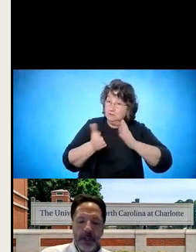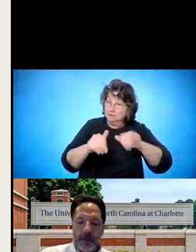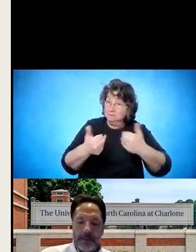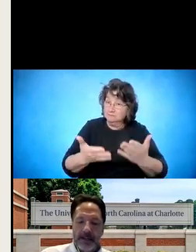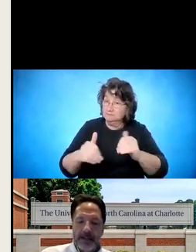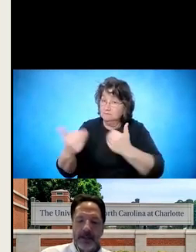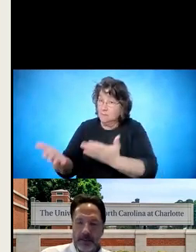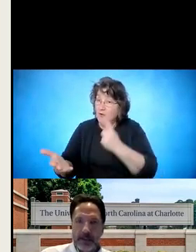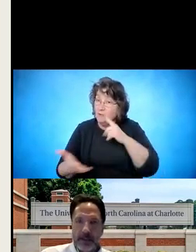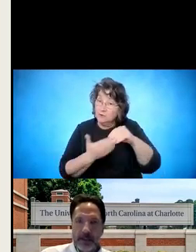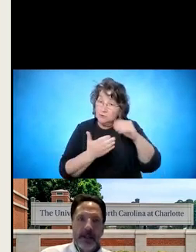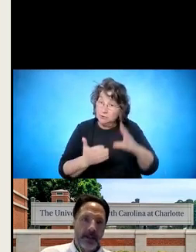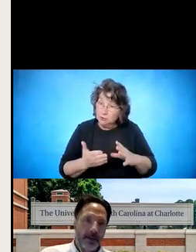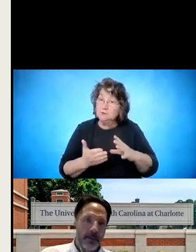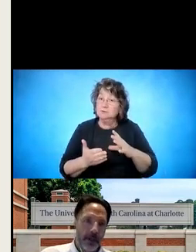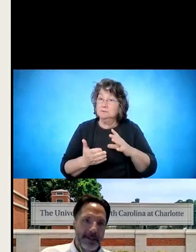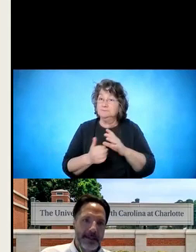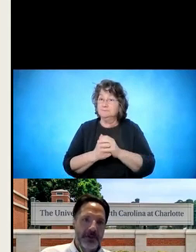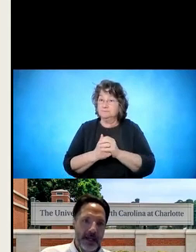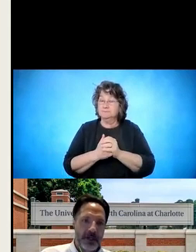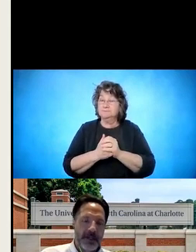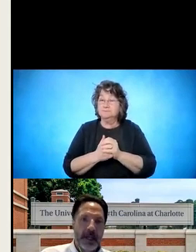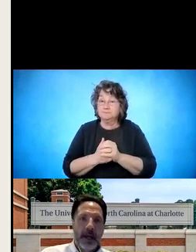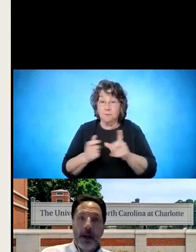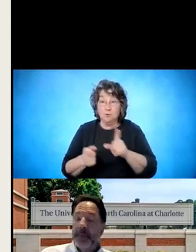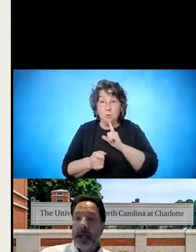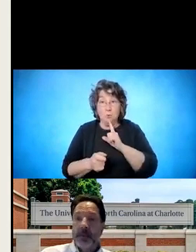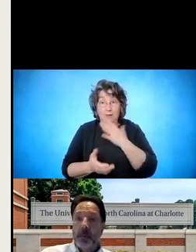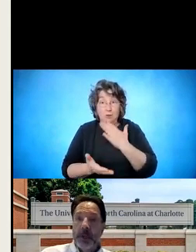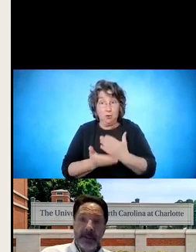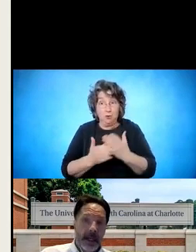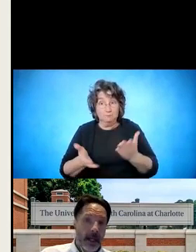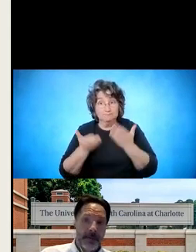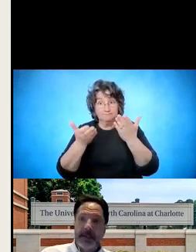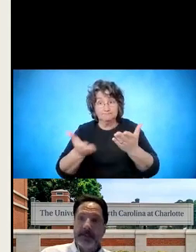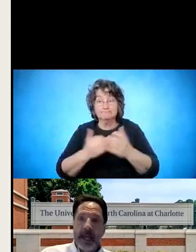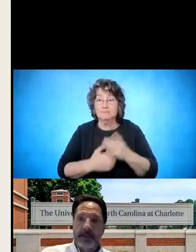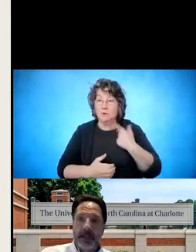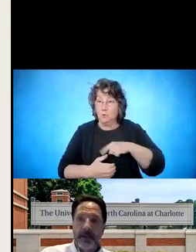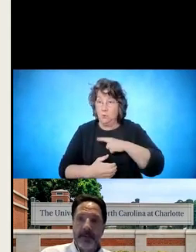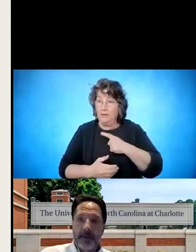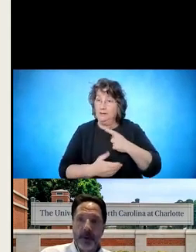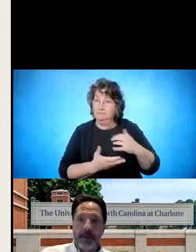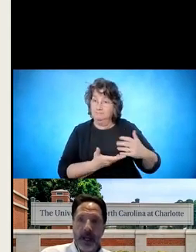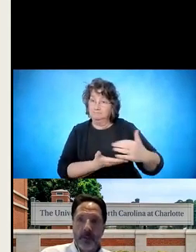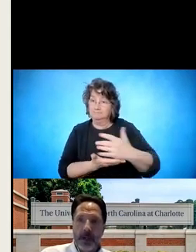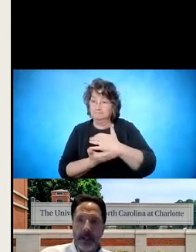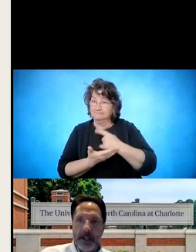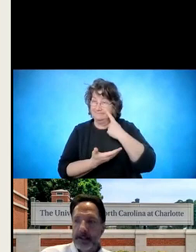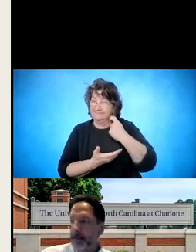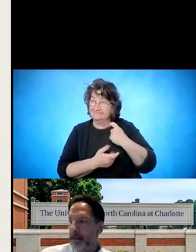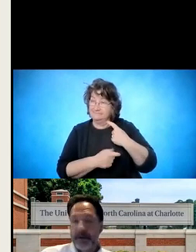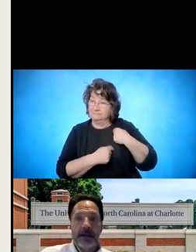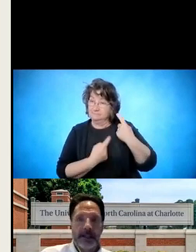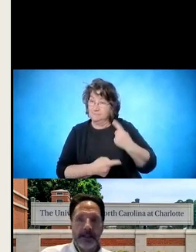working with that student. So there's some really good suggestions that we obtained over this past year from folks that work